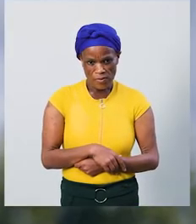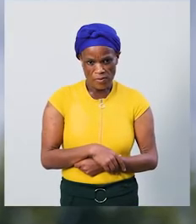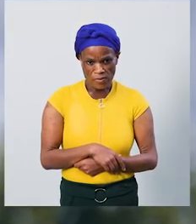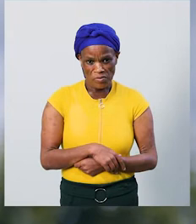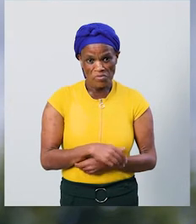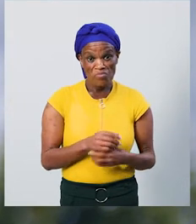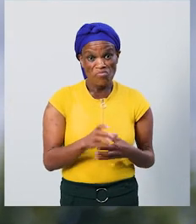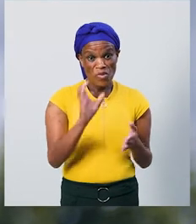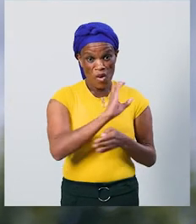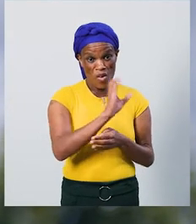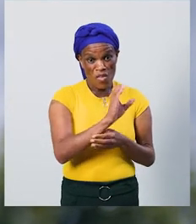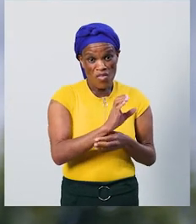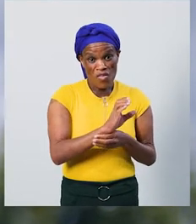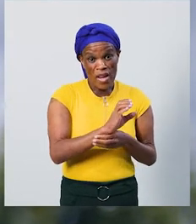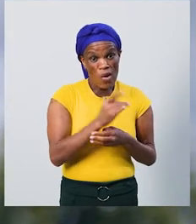If you're doing